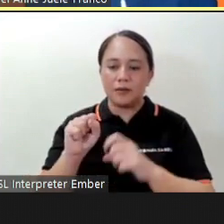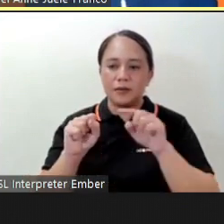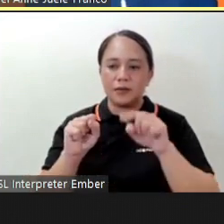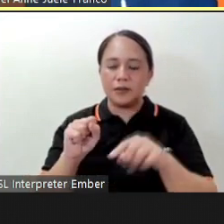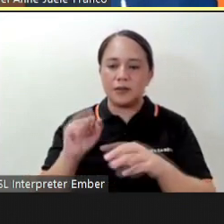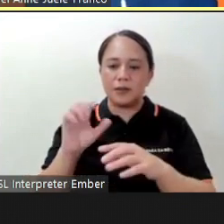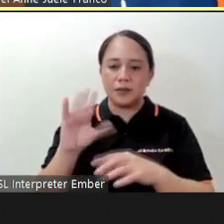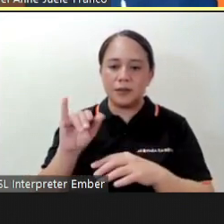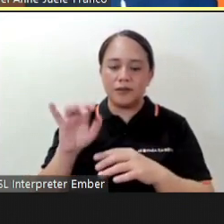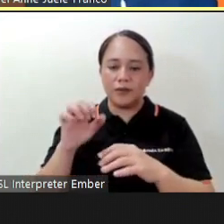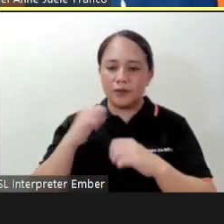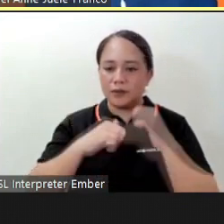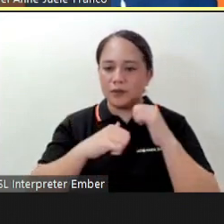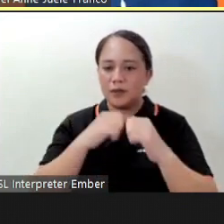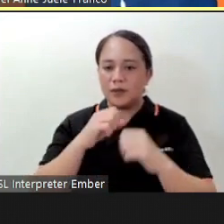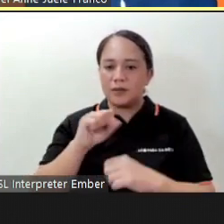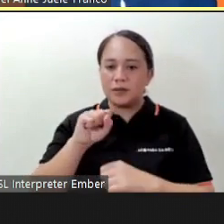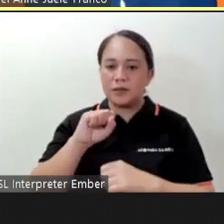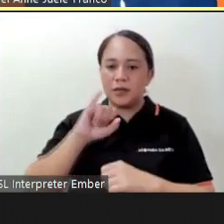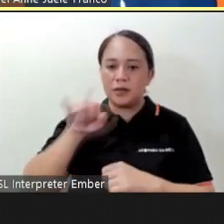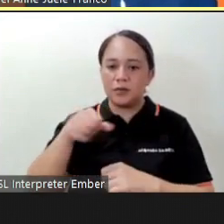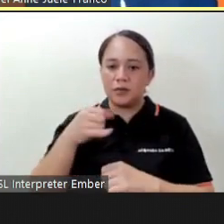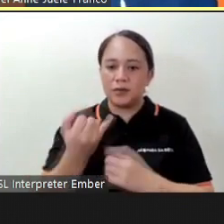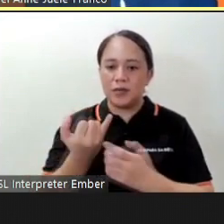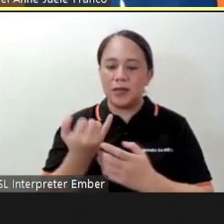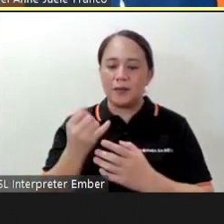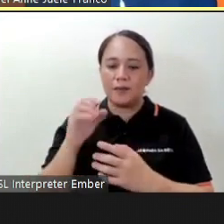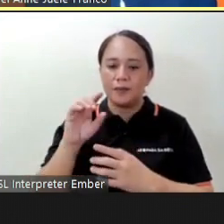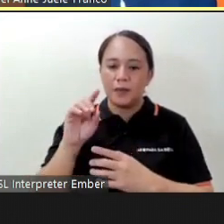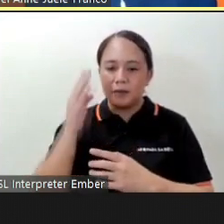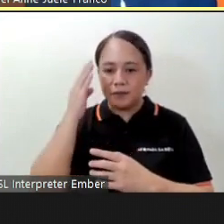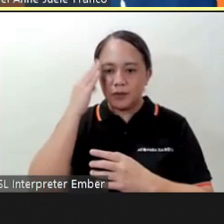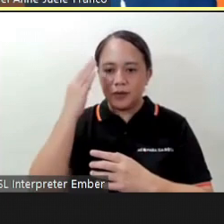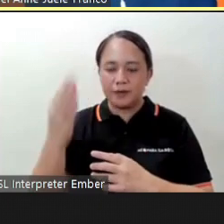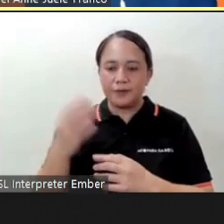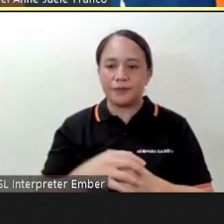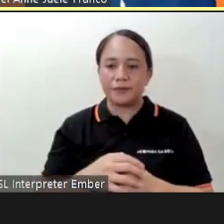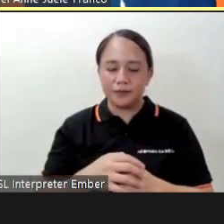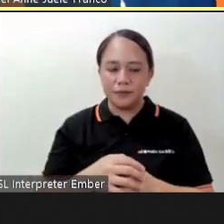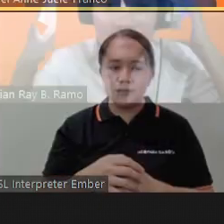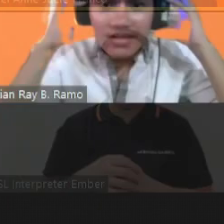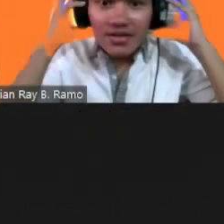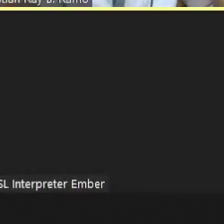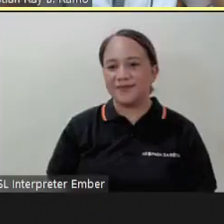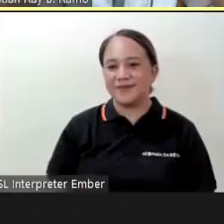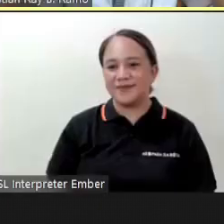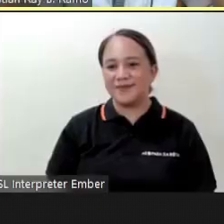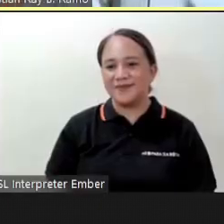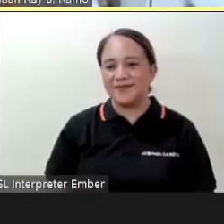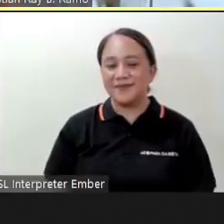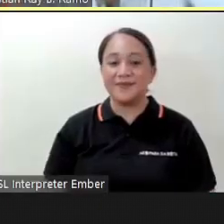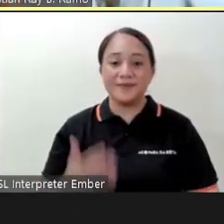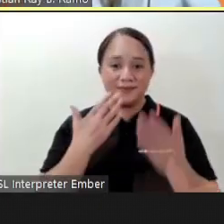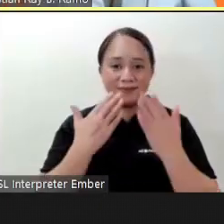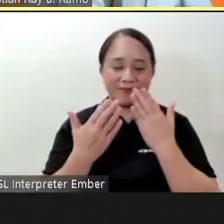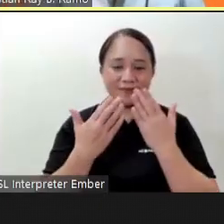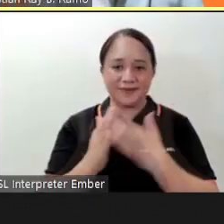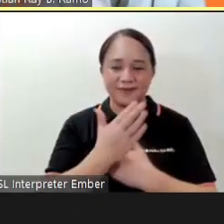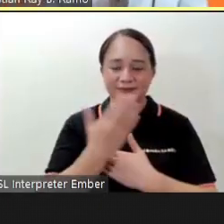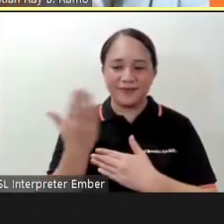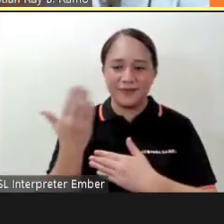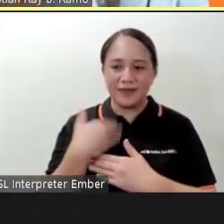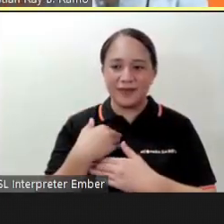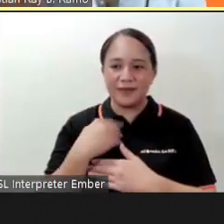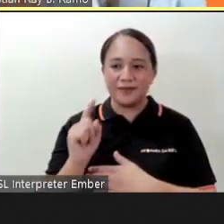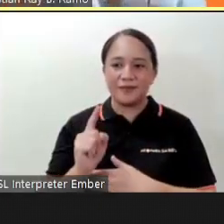from San Jose del Monte Bulacan over to you Christian and Angelo good morning everyone first